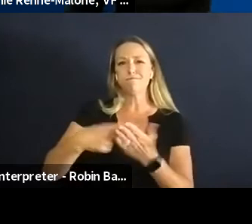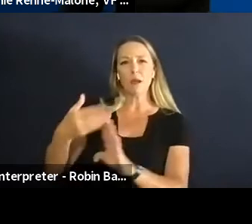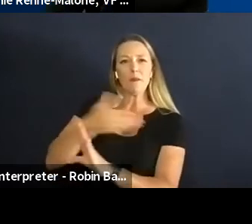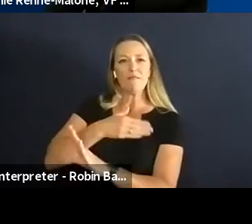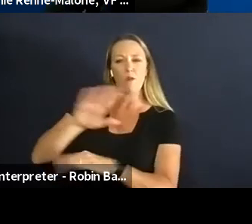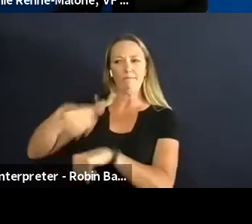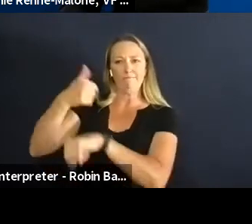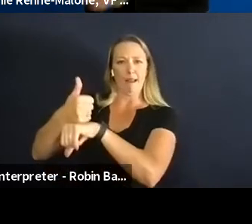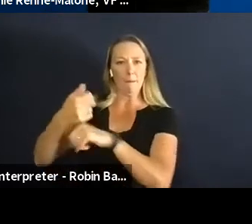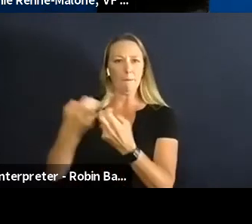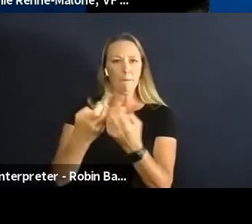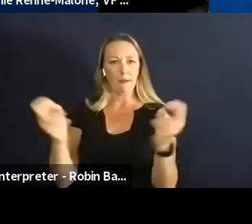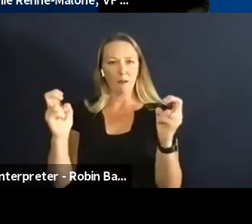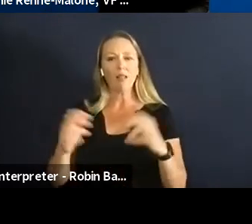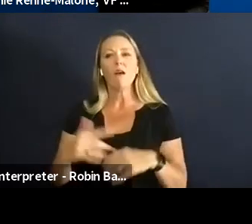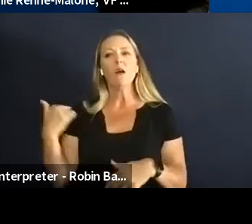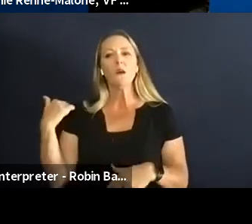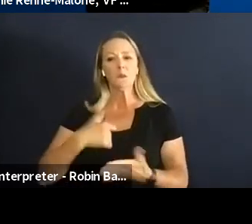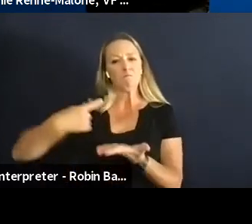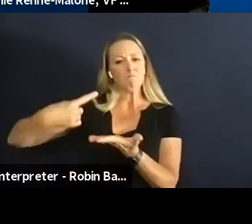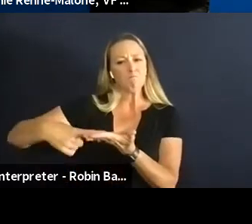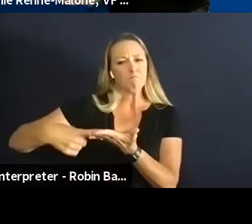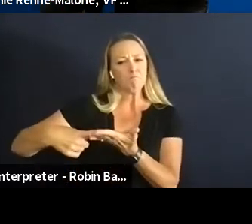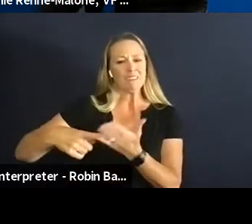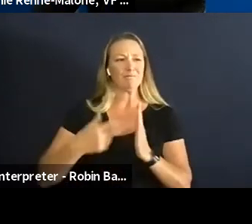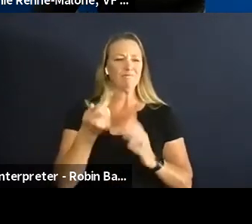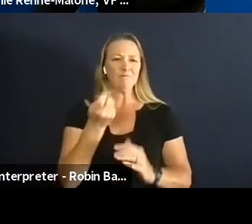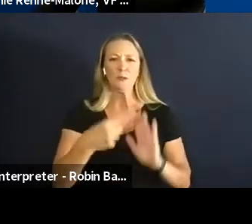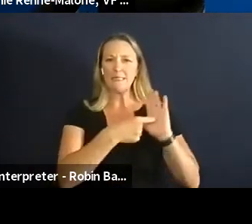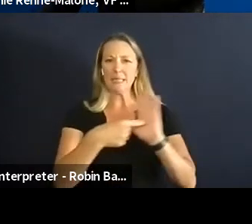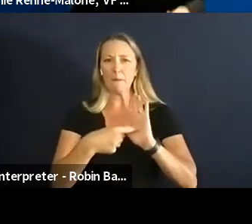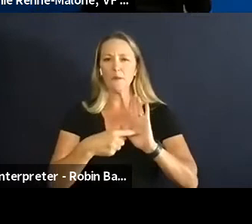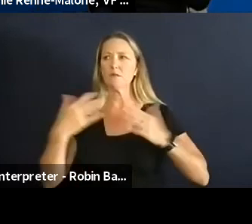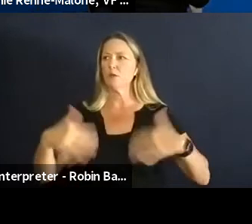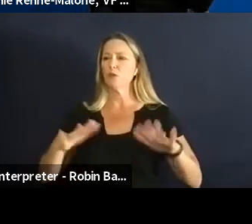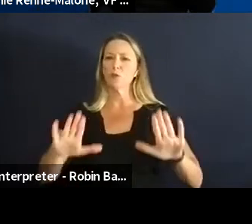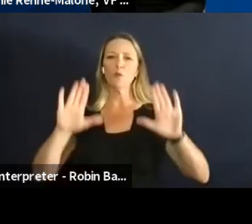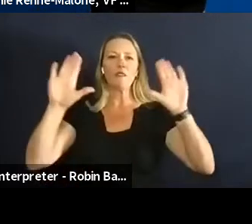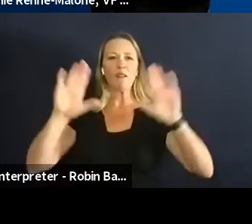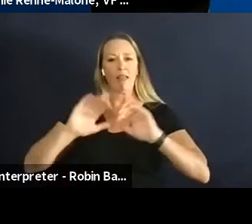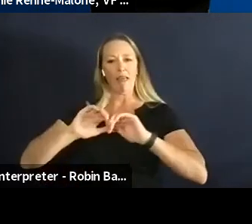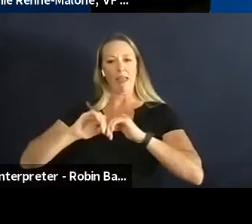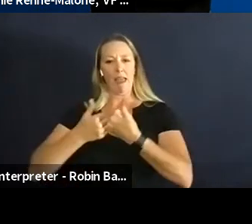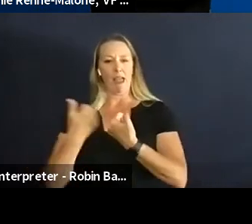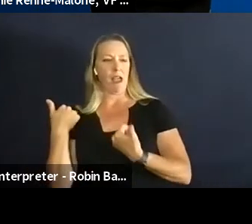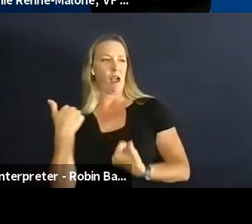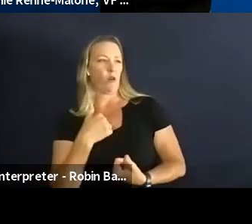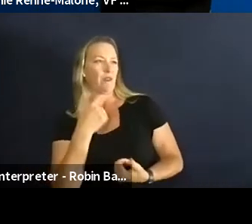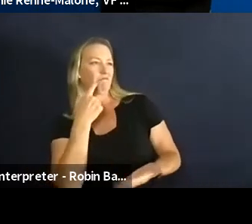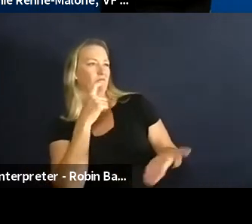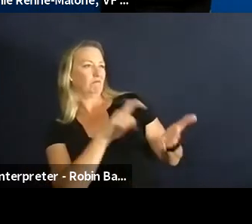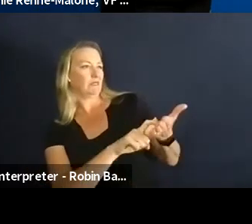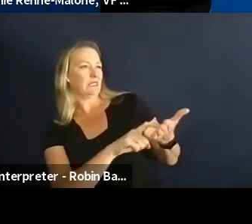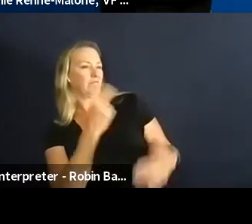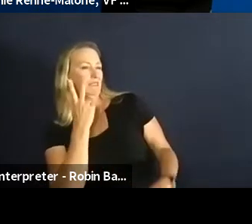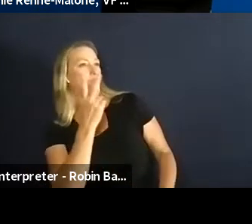we discussed you know some great examples of ways in which we've seen people be and I hate this word